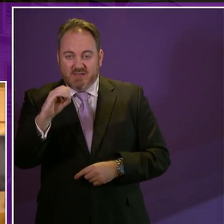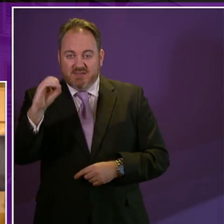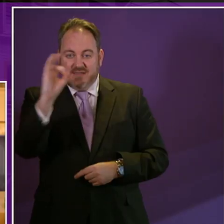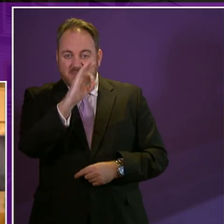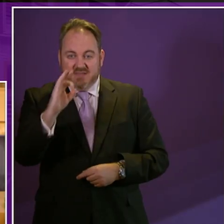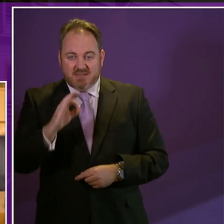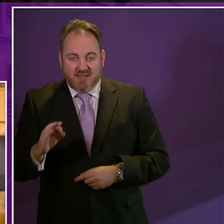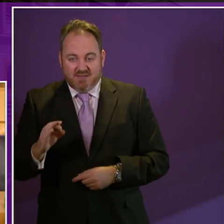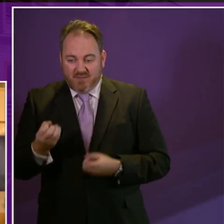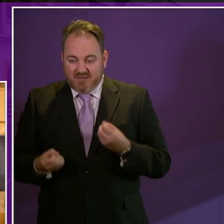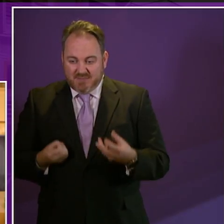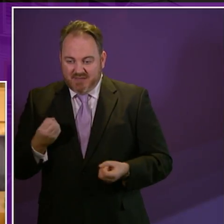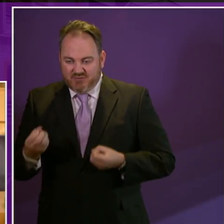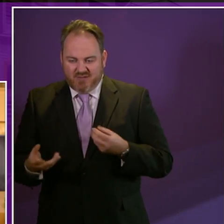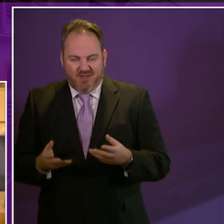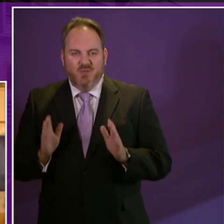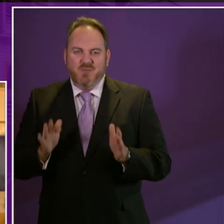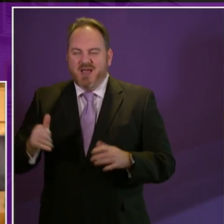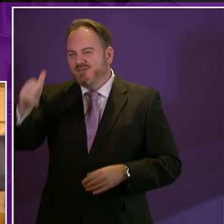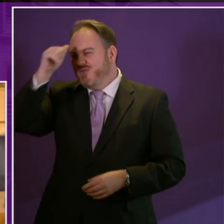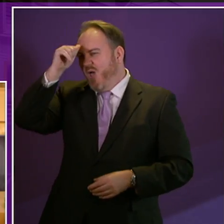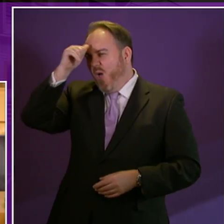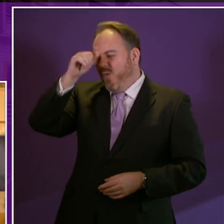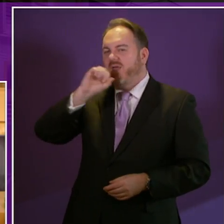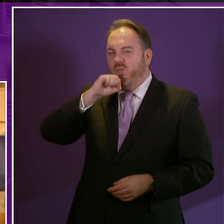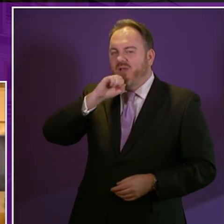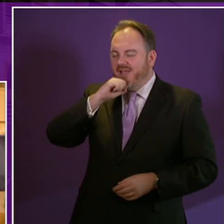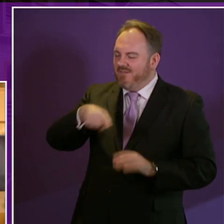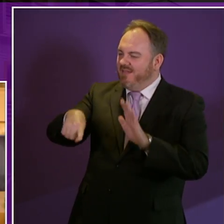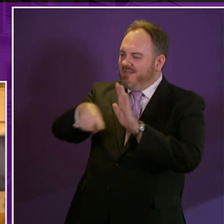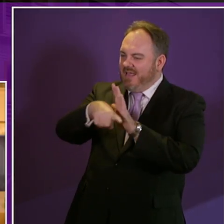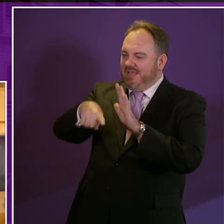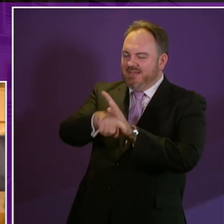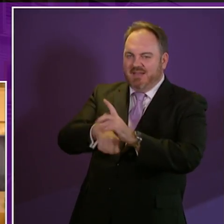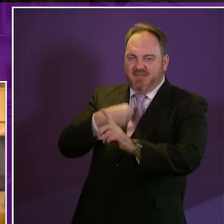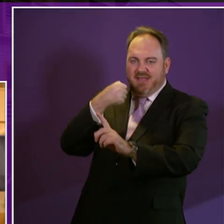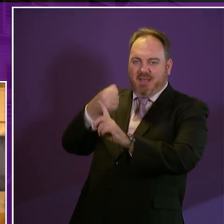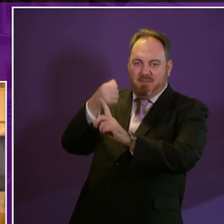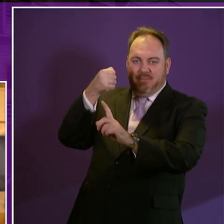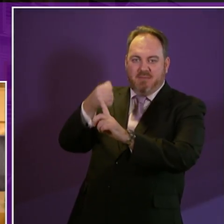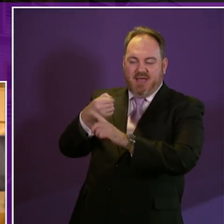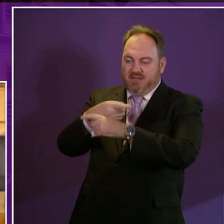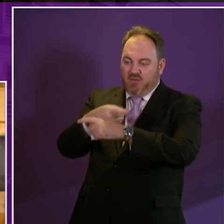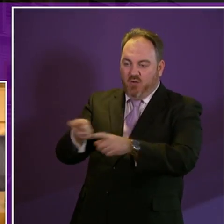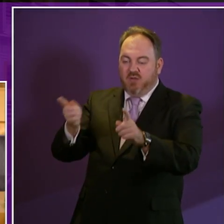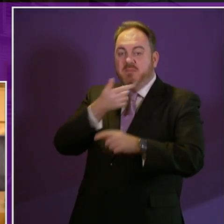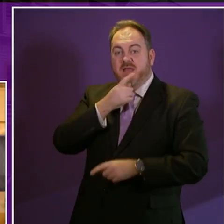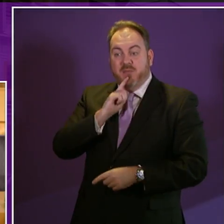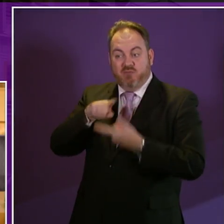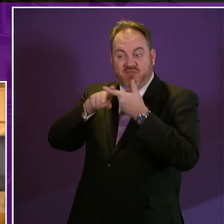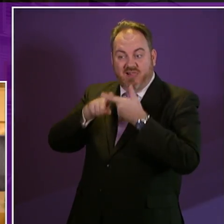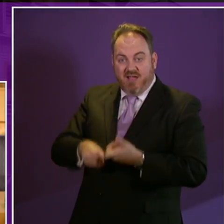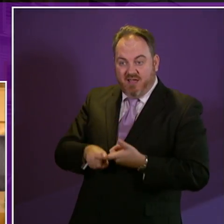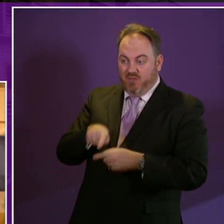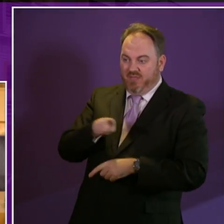then you must have some idea that it's going to have this kind of impact on the group who rely on them the extra cost